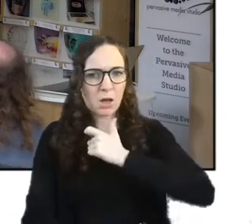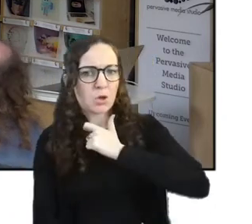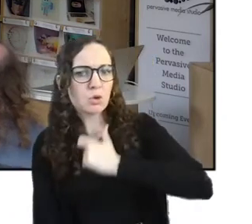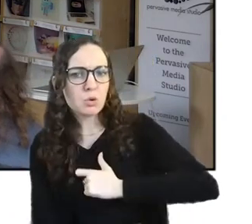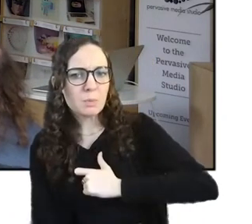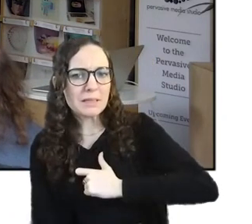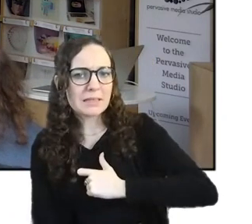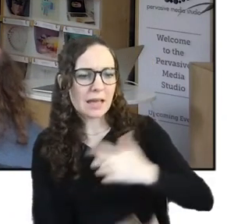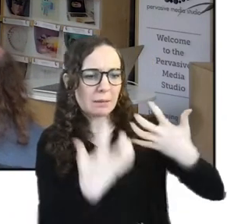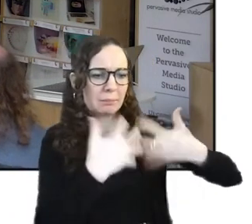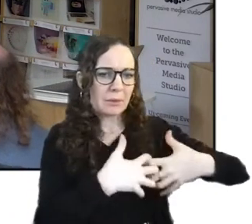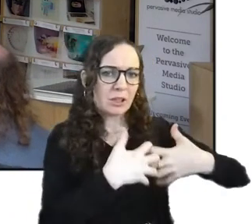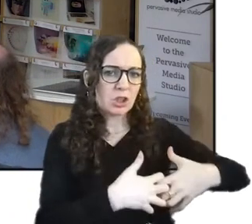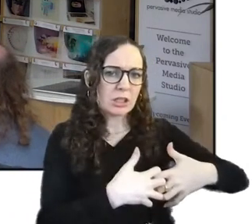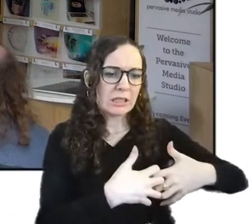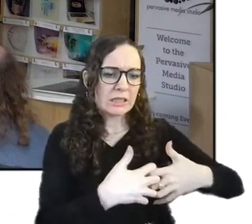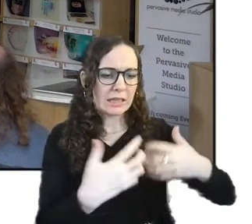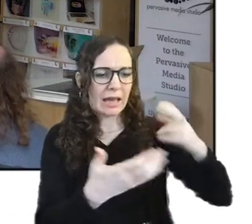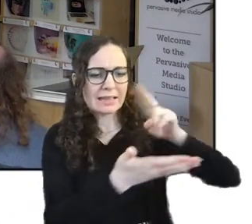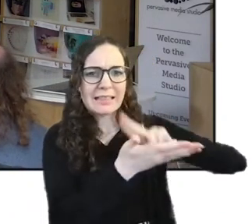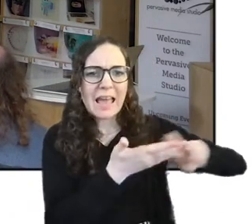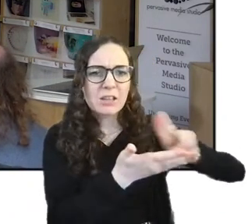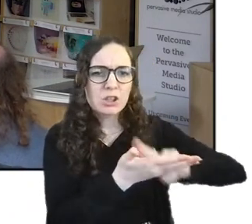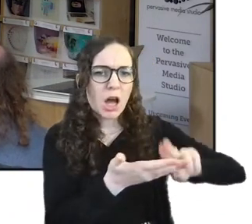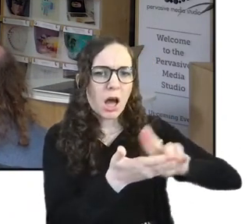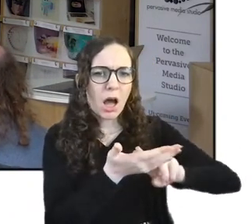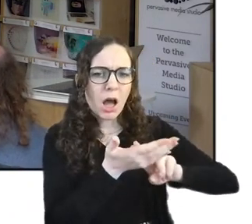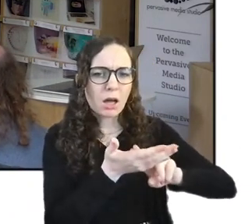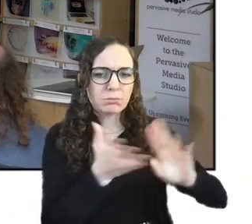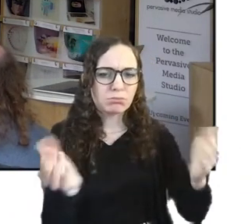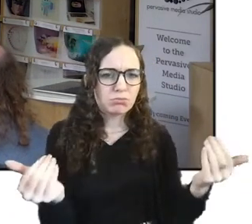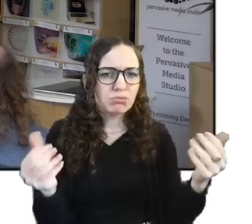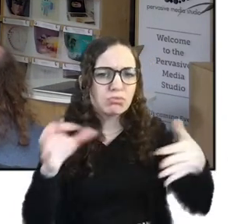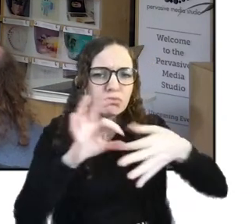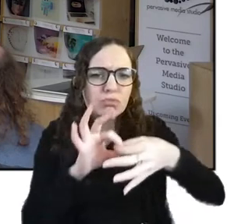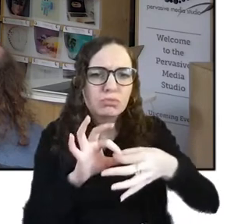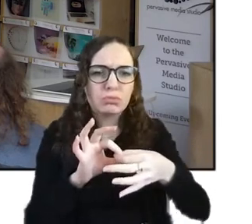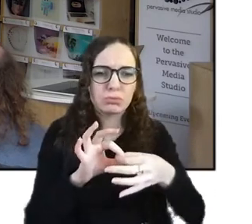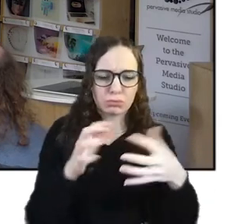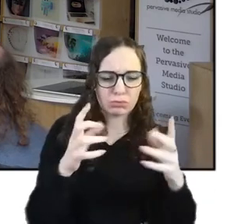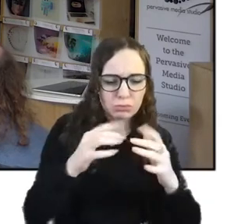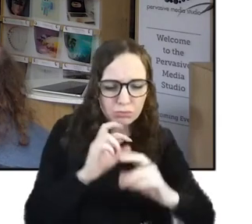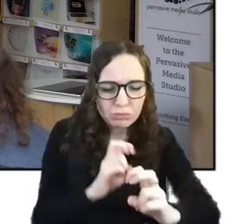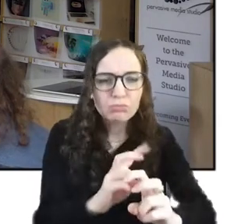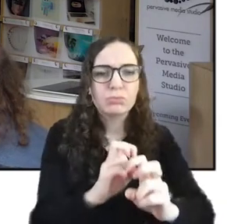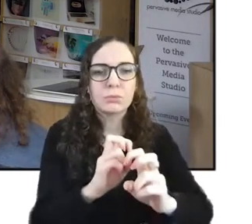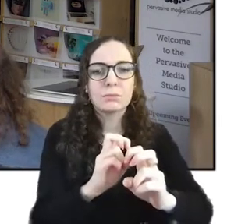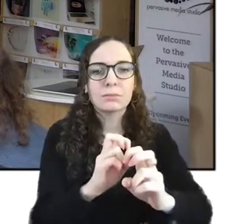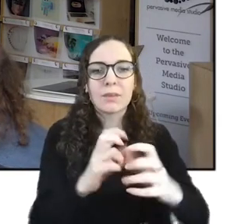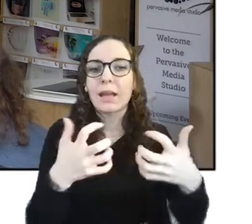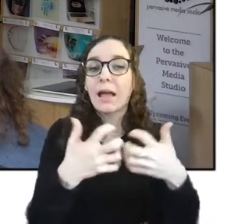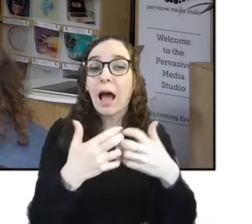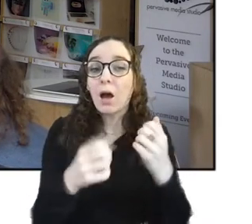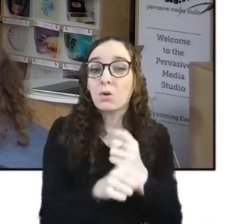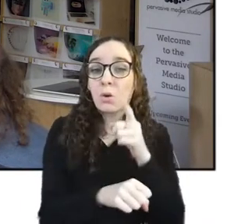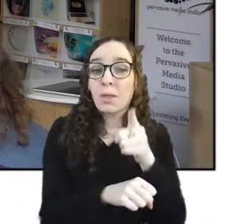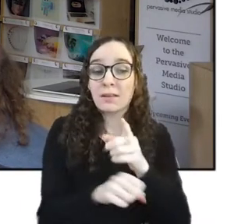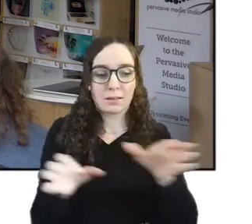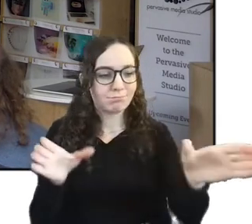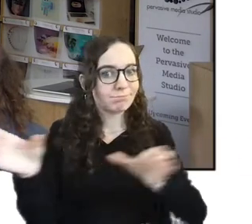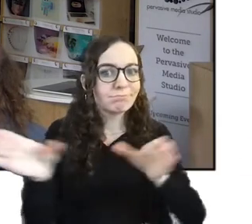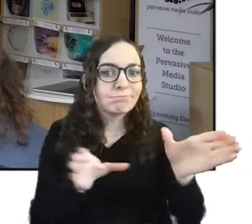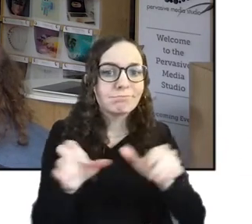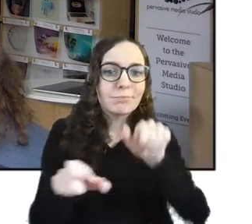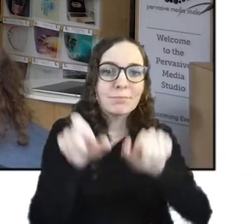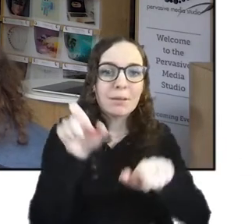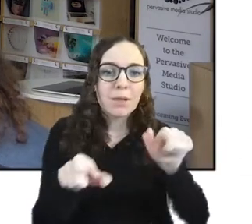machines and nature and we we do this by bringing people together to reimagine the relationship that we have